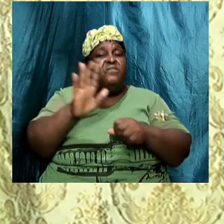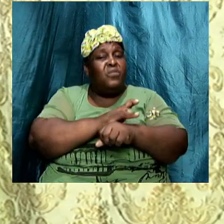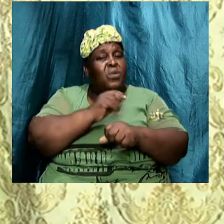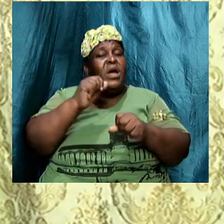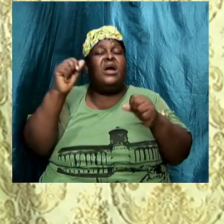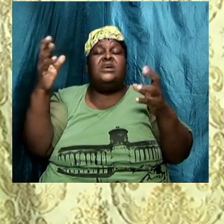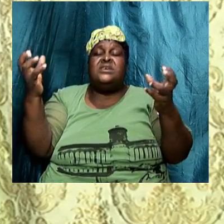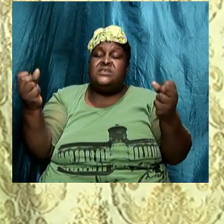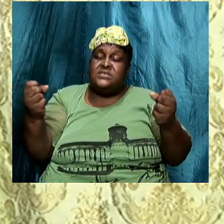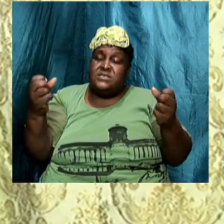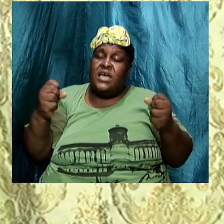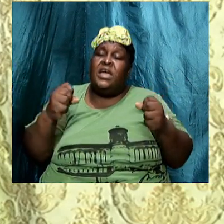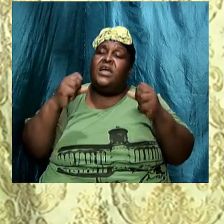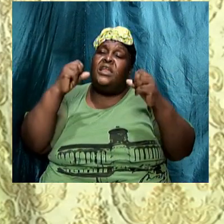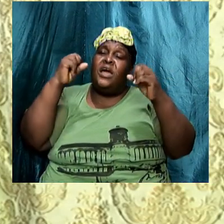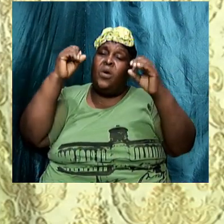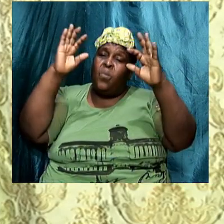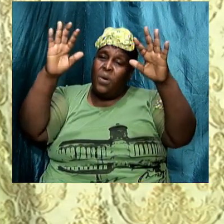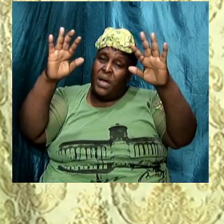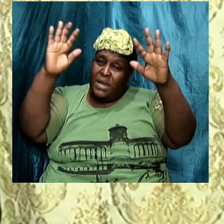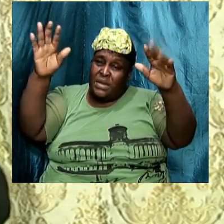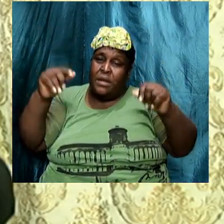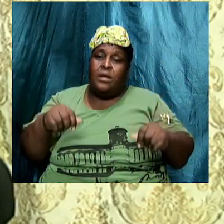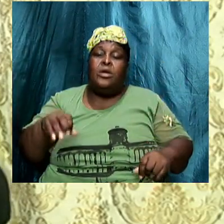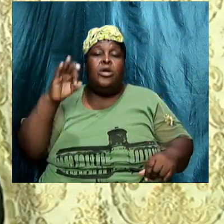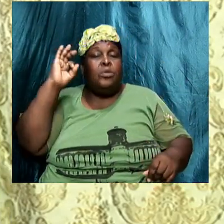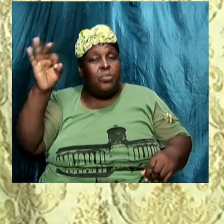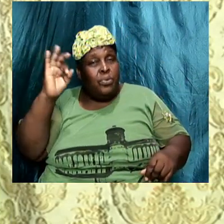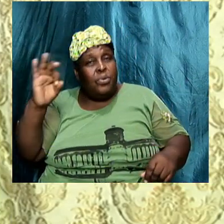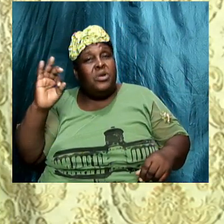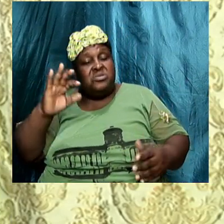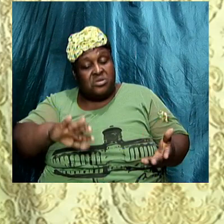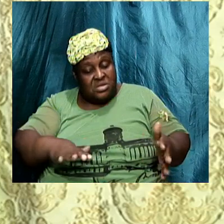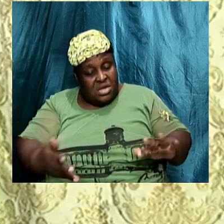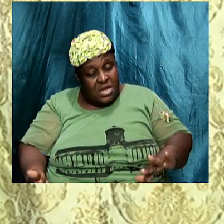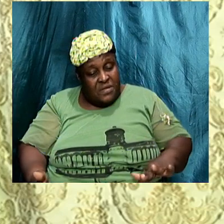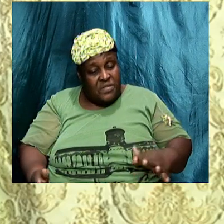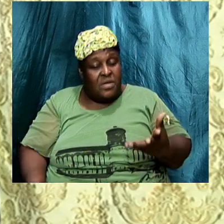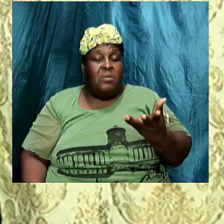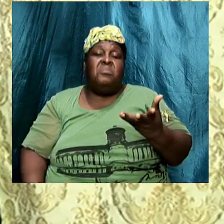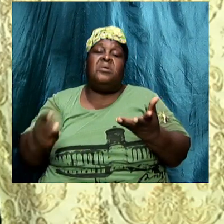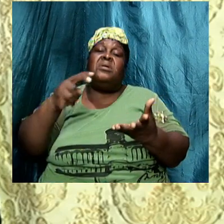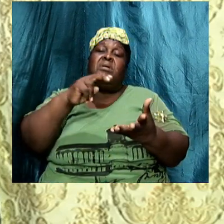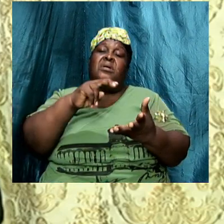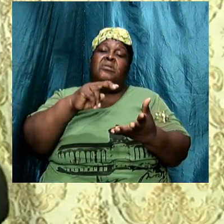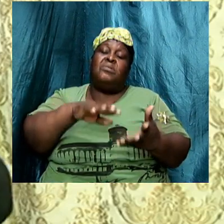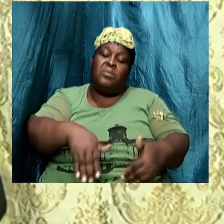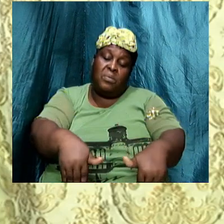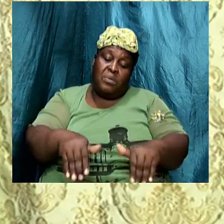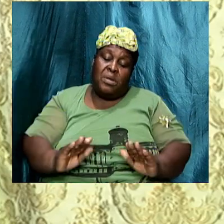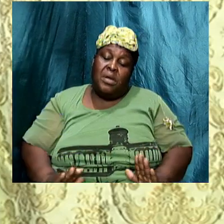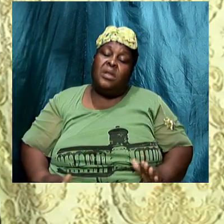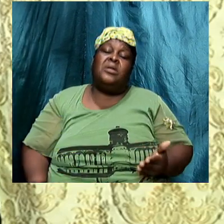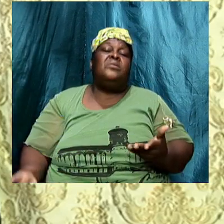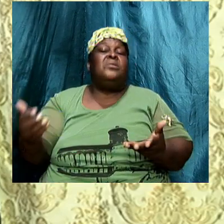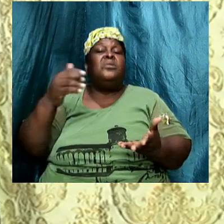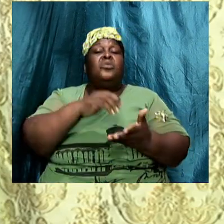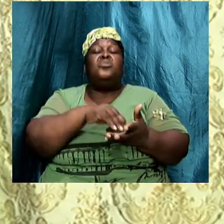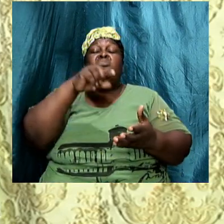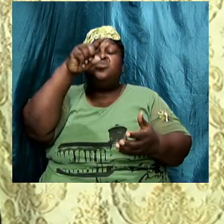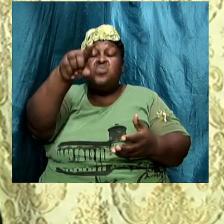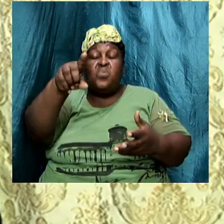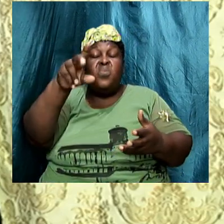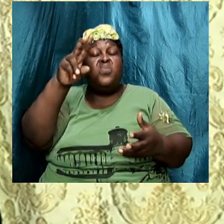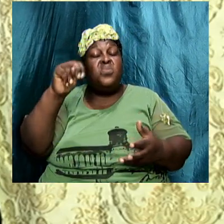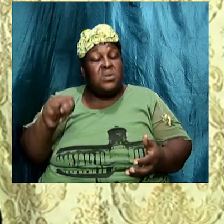preach the truth We preach the death, burial, resurrection And ascension of Jesus Christ You need to lift your feet